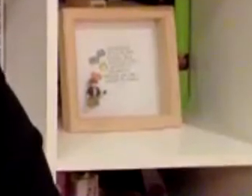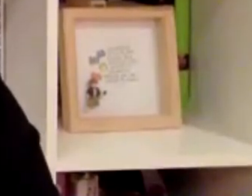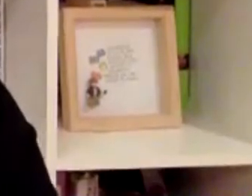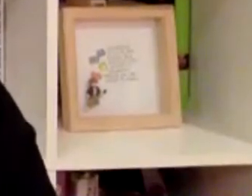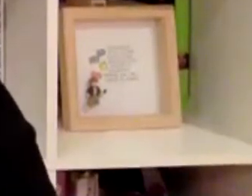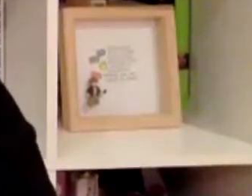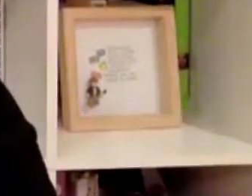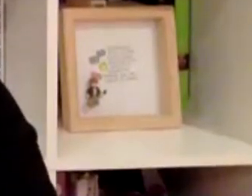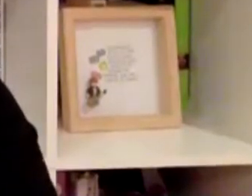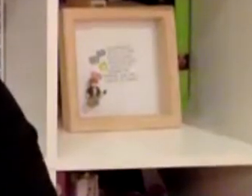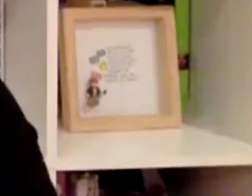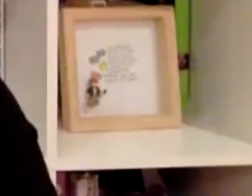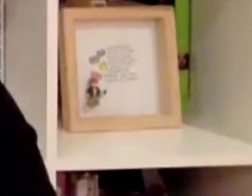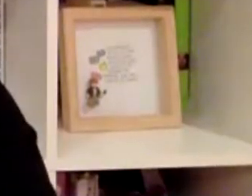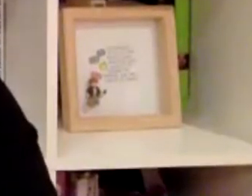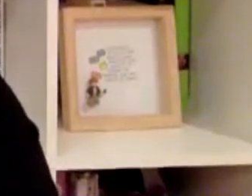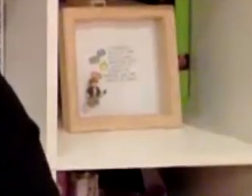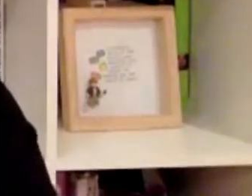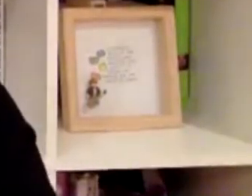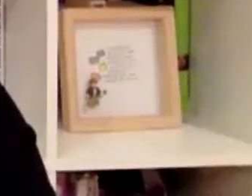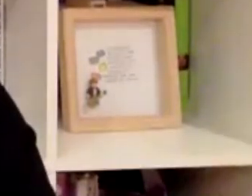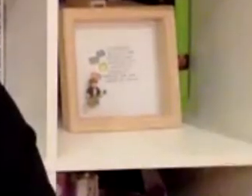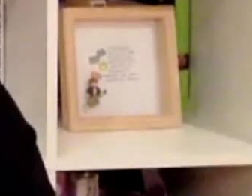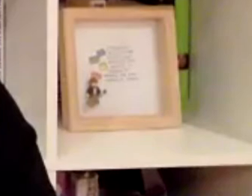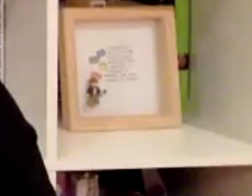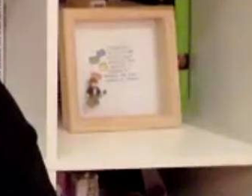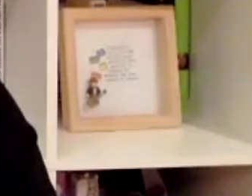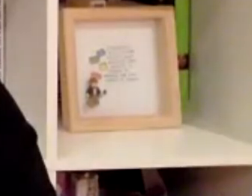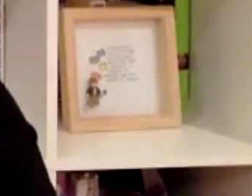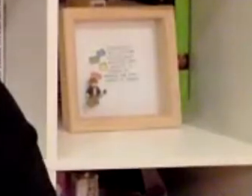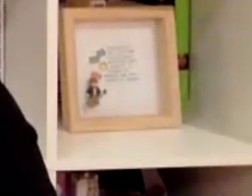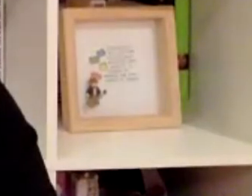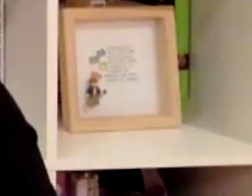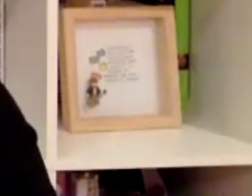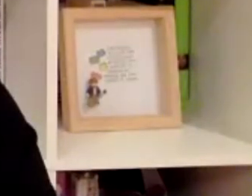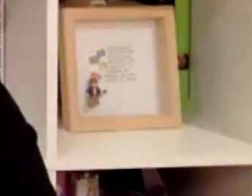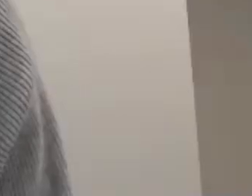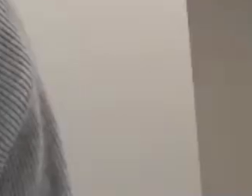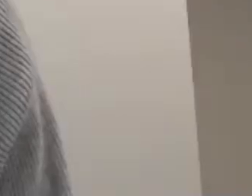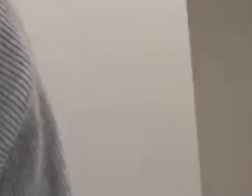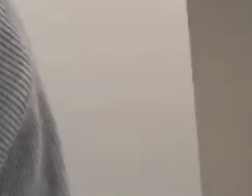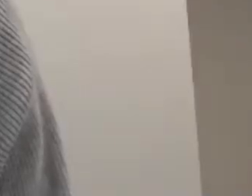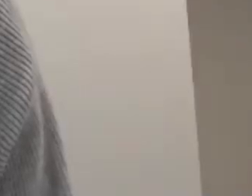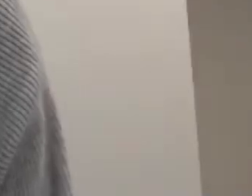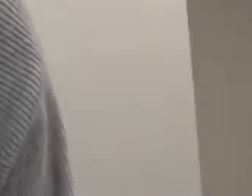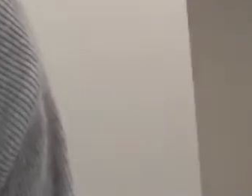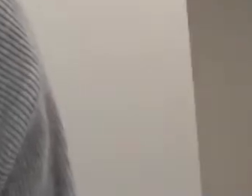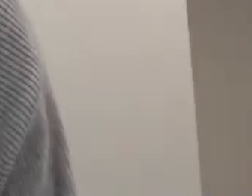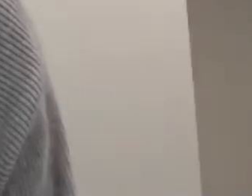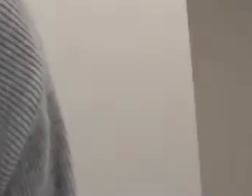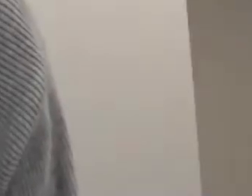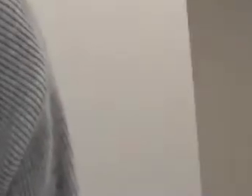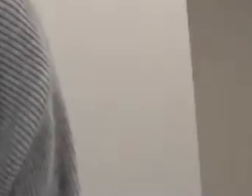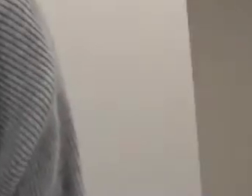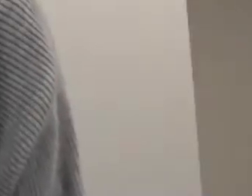snippets down and advice and it it just made such a difference it it really does yeah absolutely and